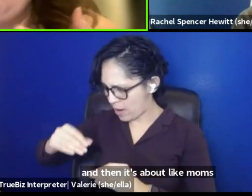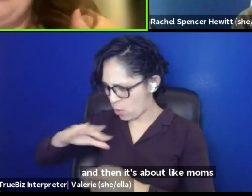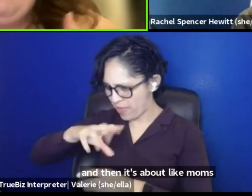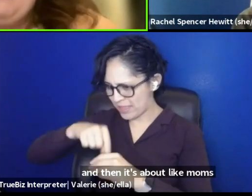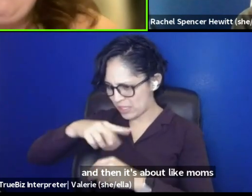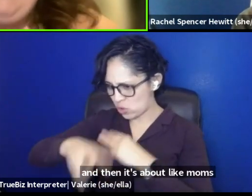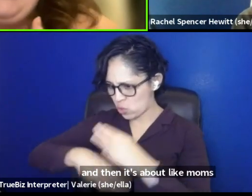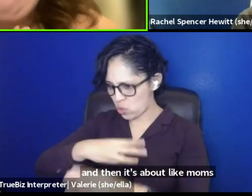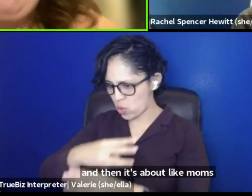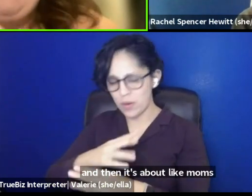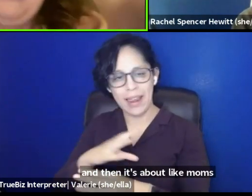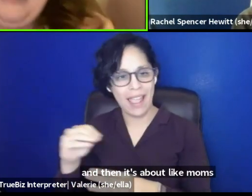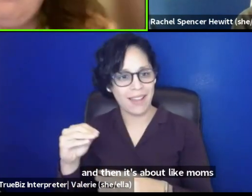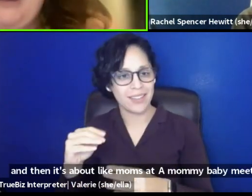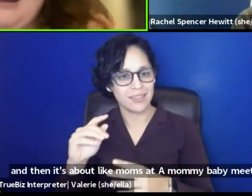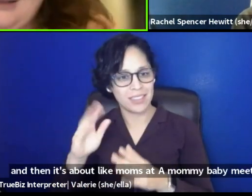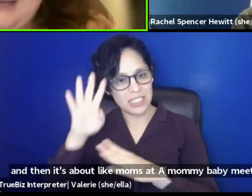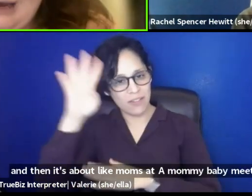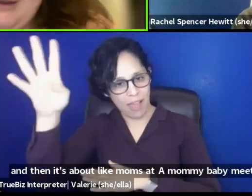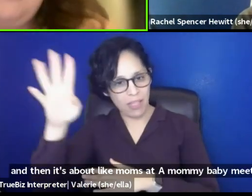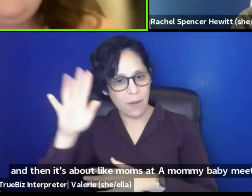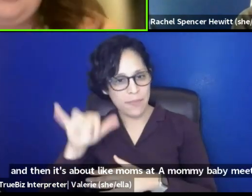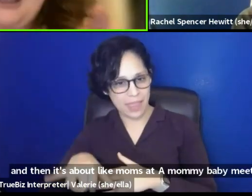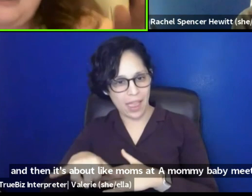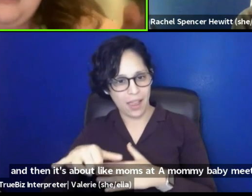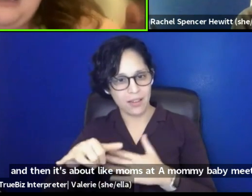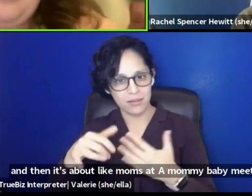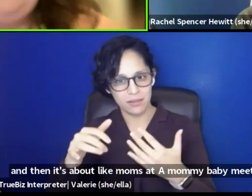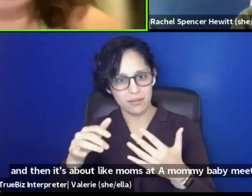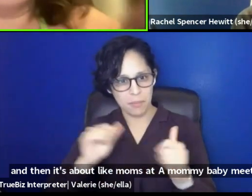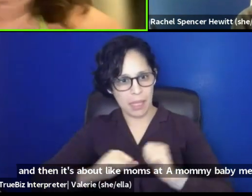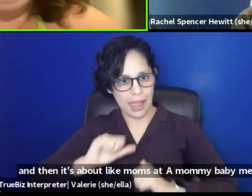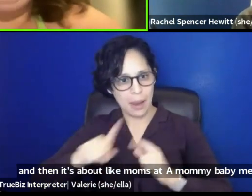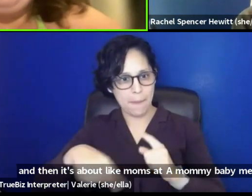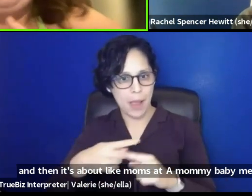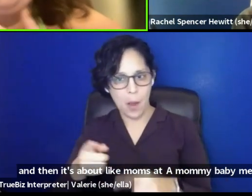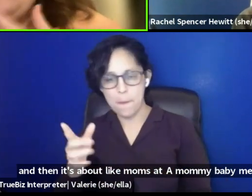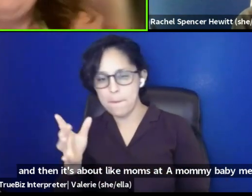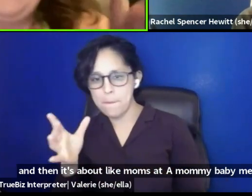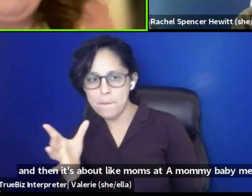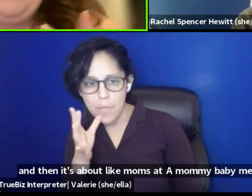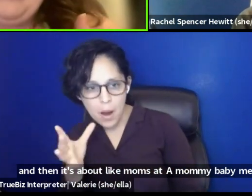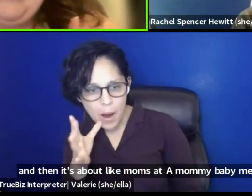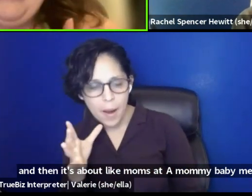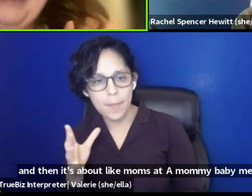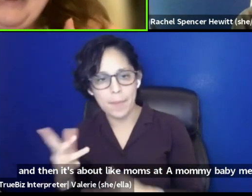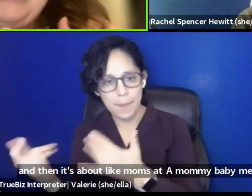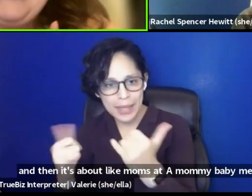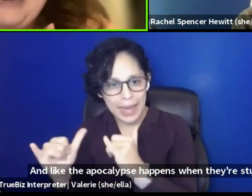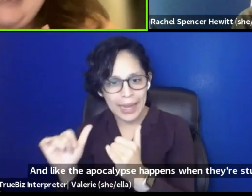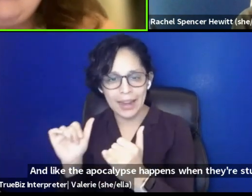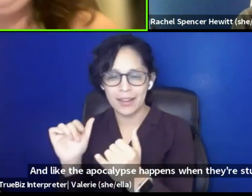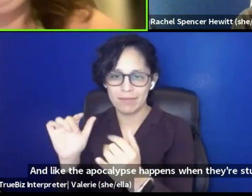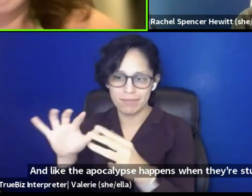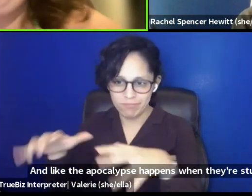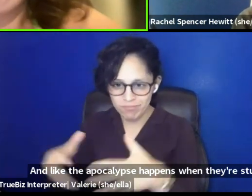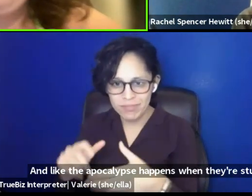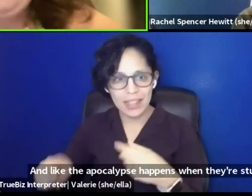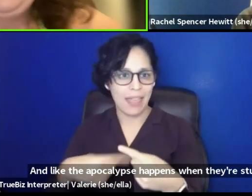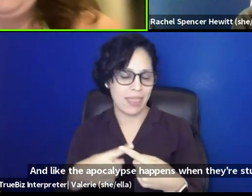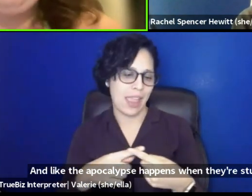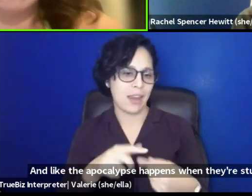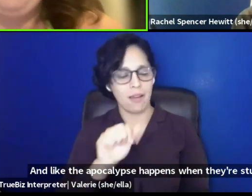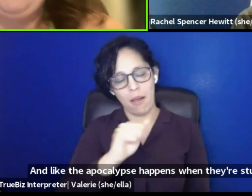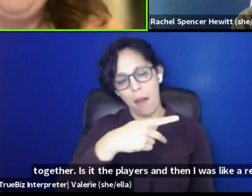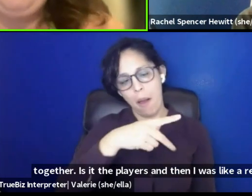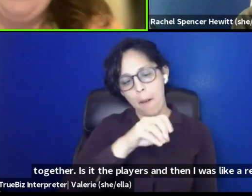mommy baby meetup and like the apocalypse happens and they're stuck together is what the play is. then that was like a real, like, it's like, we